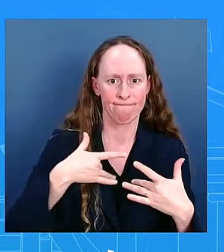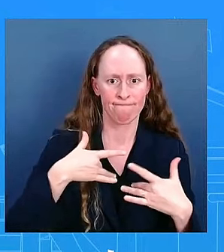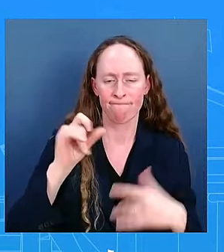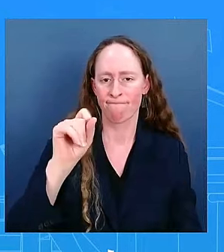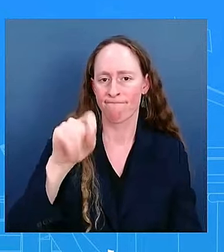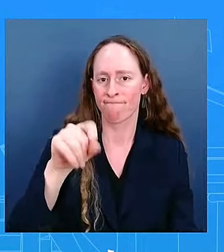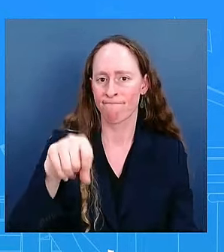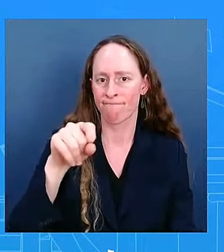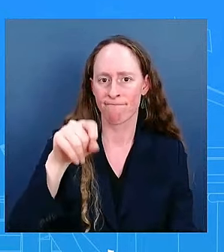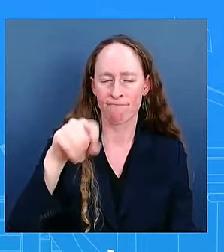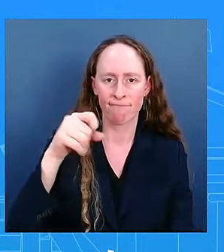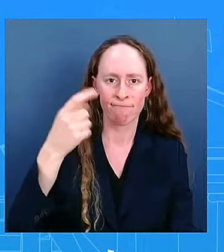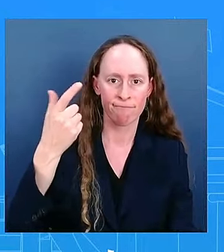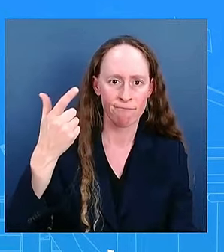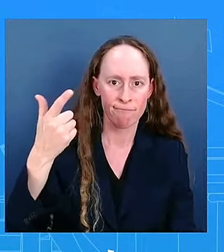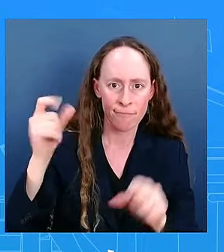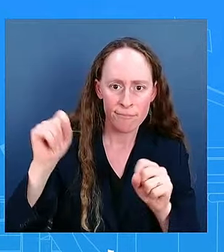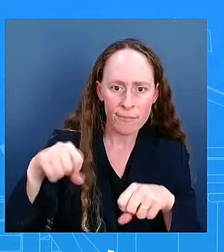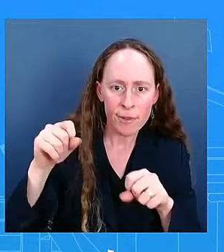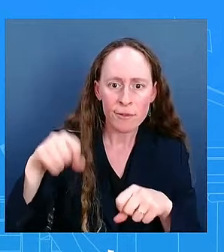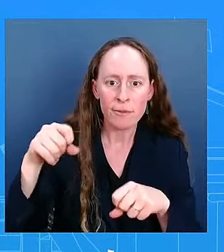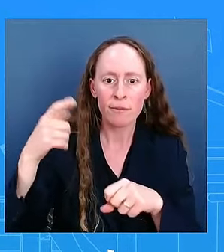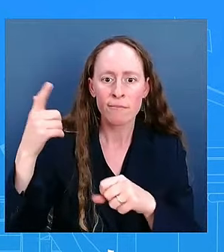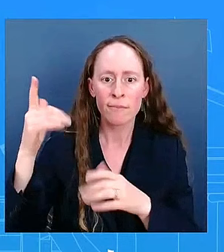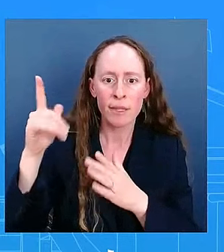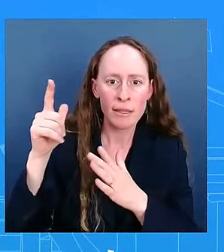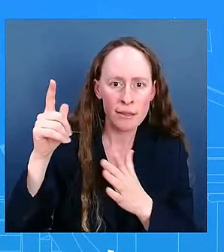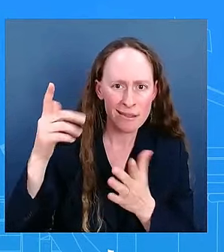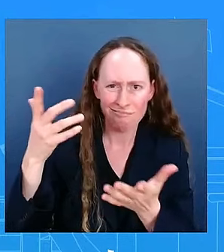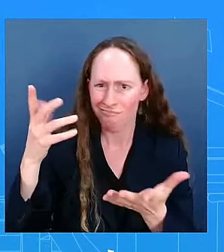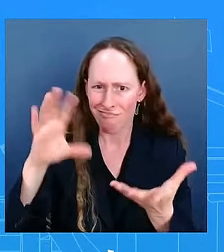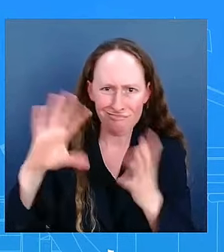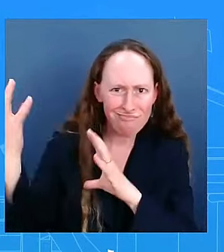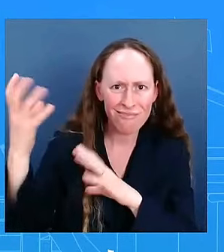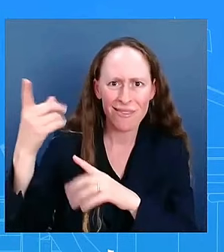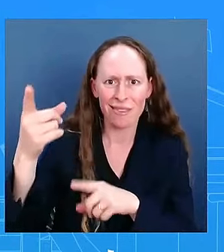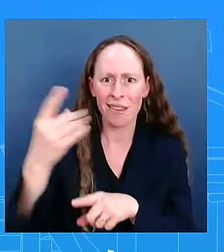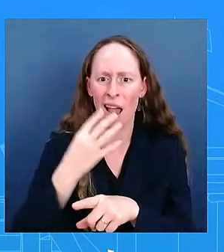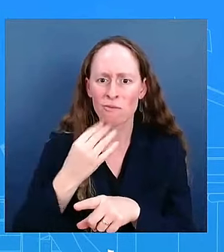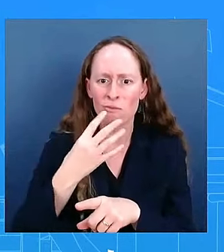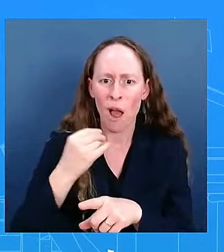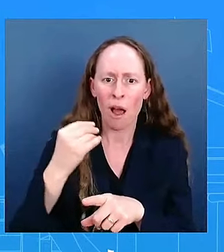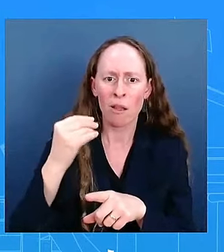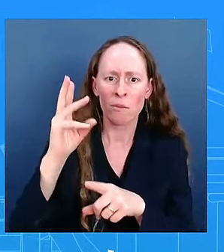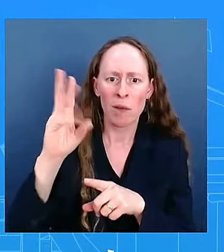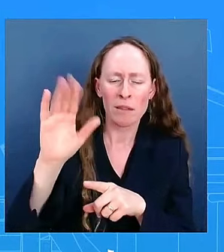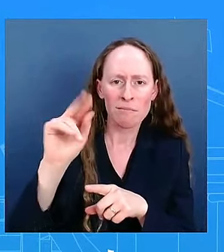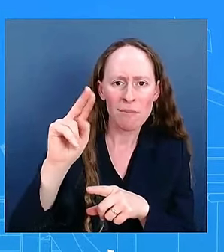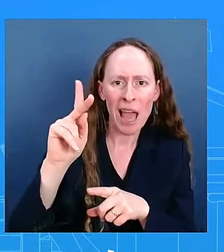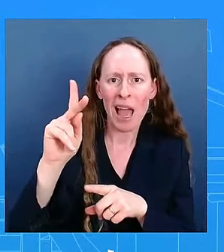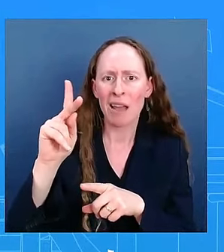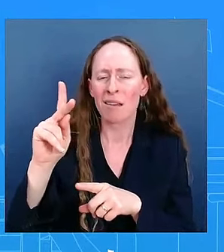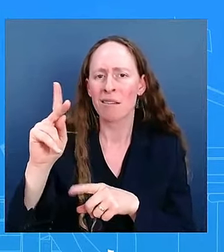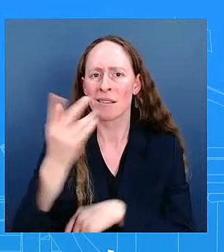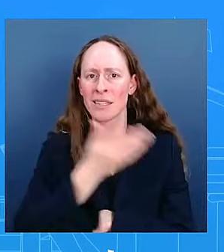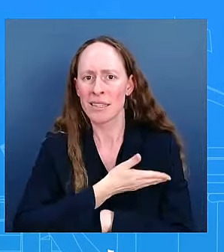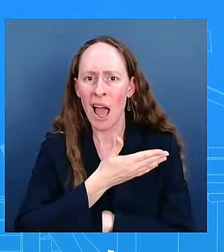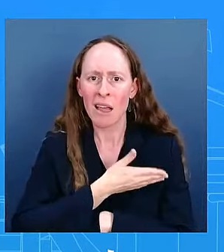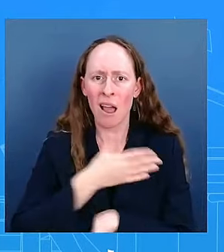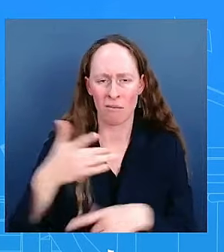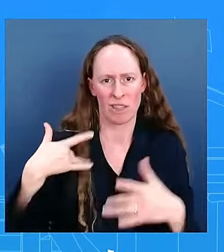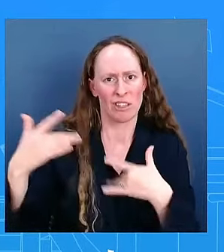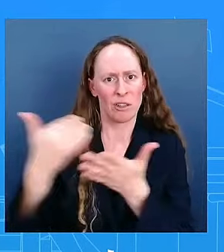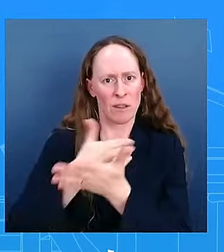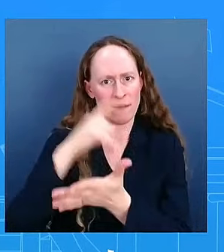bank gaza and also uh east jerusalem so we urge the government of israel we're having this conversation with the government of israel to pause